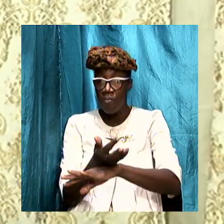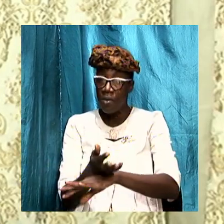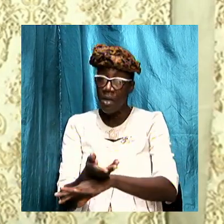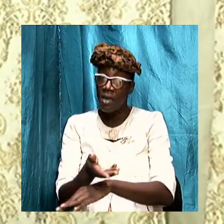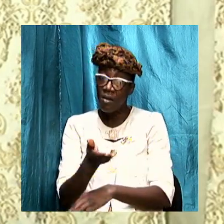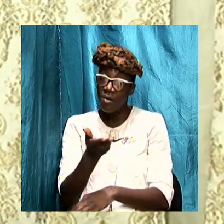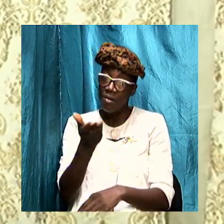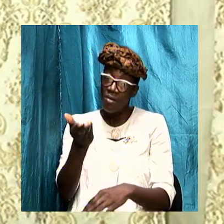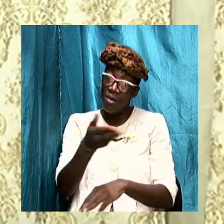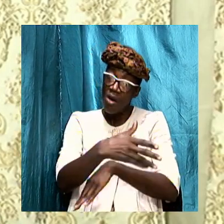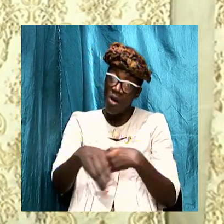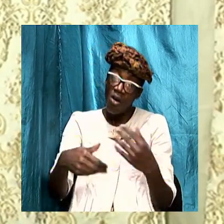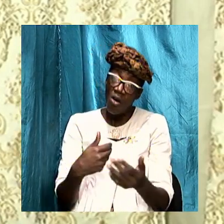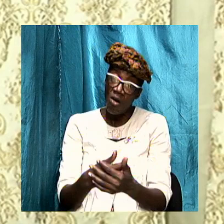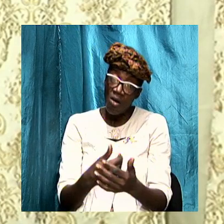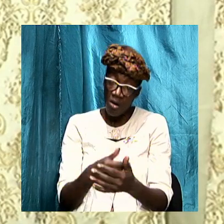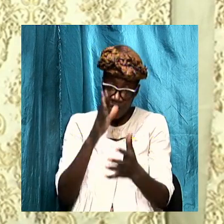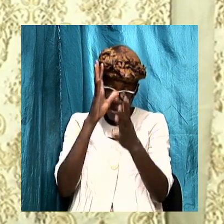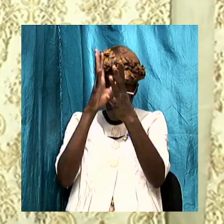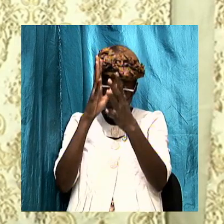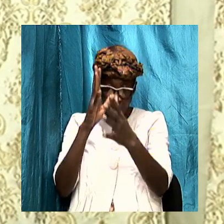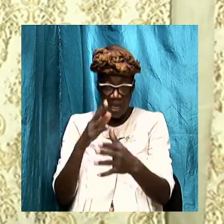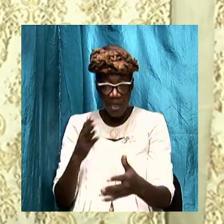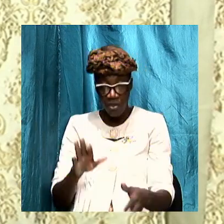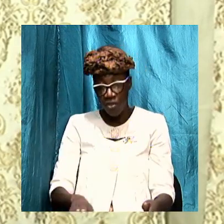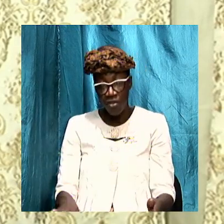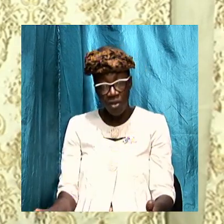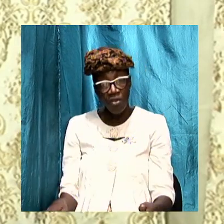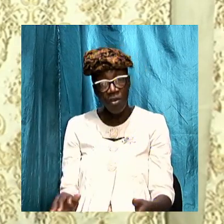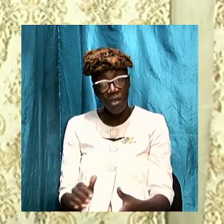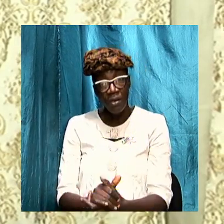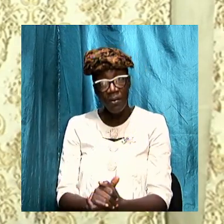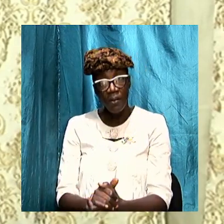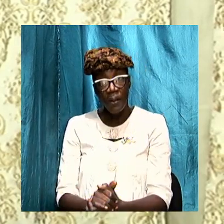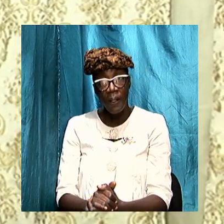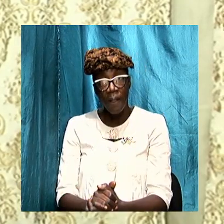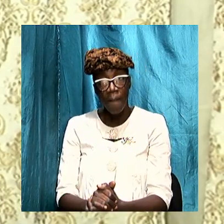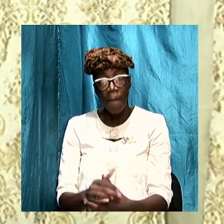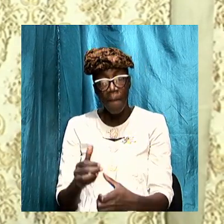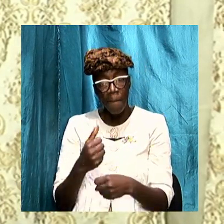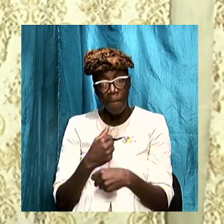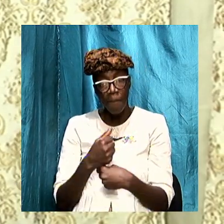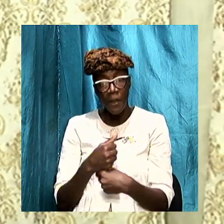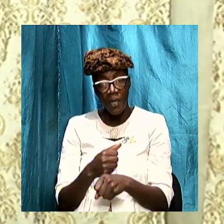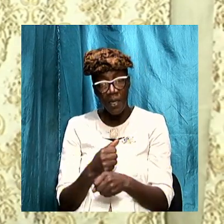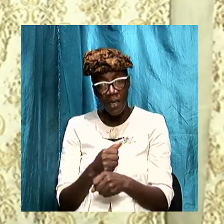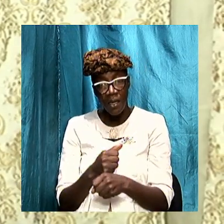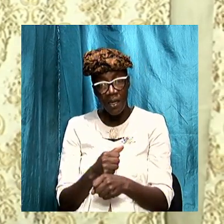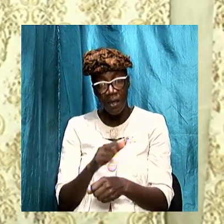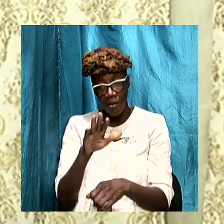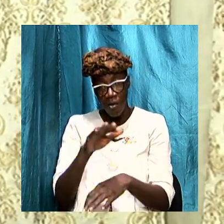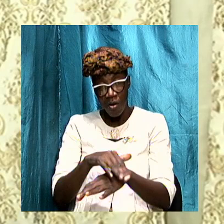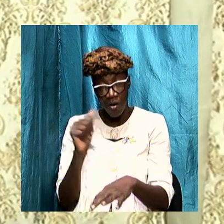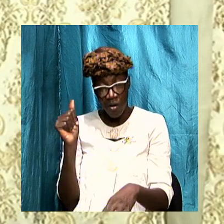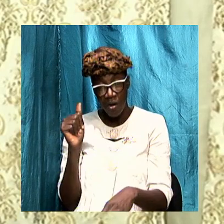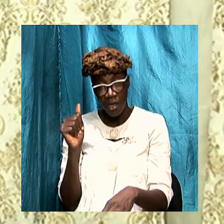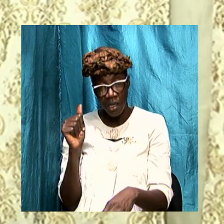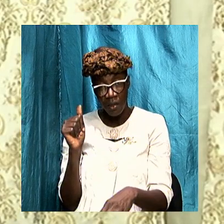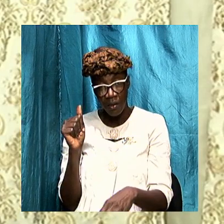implore all my father's children to make your calling